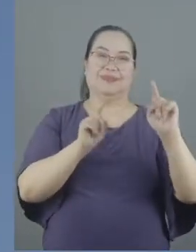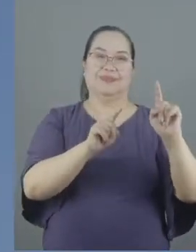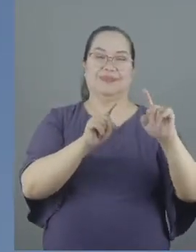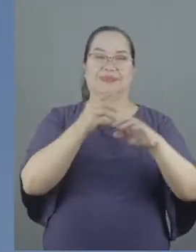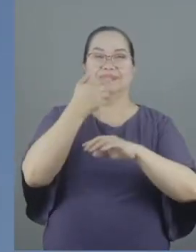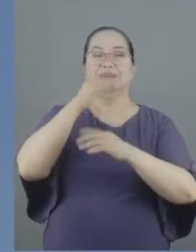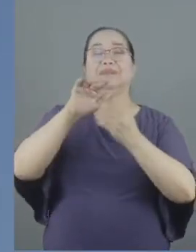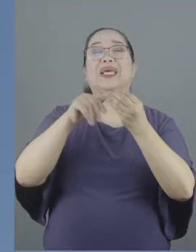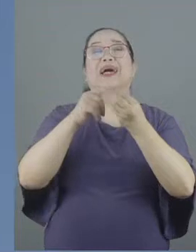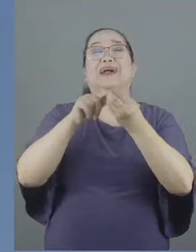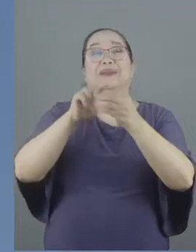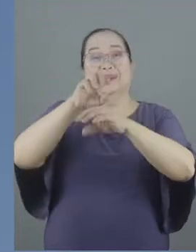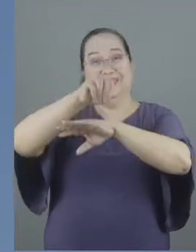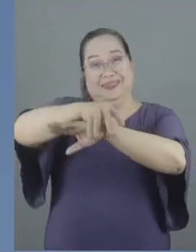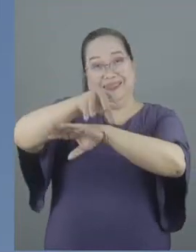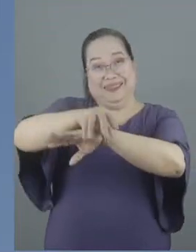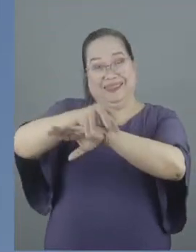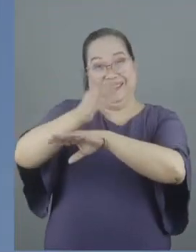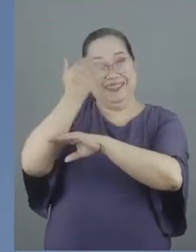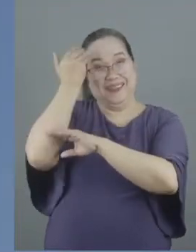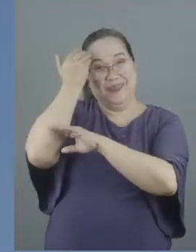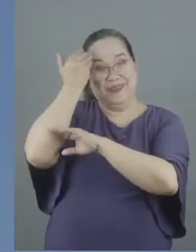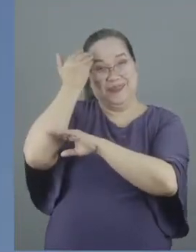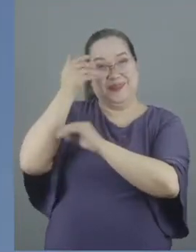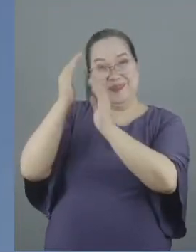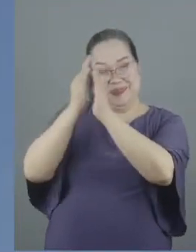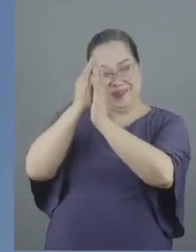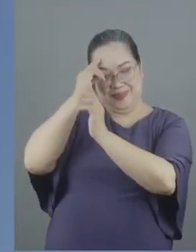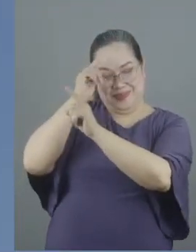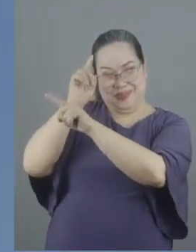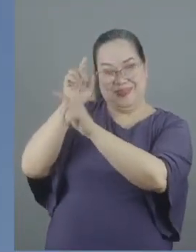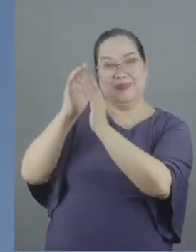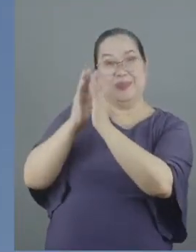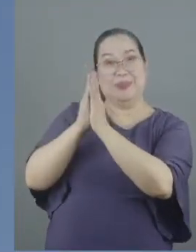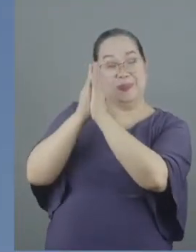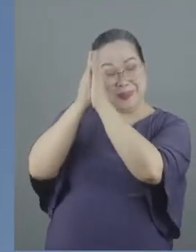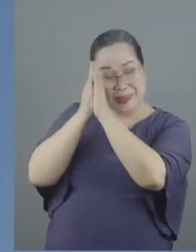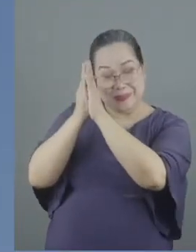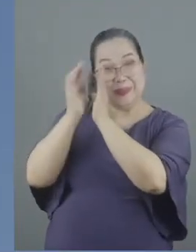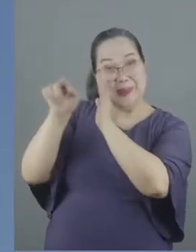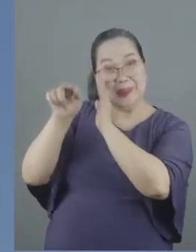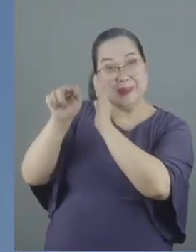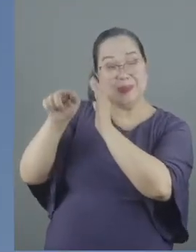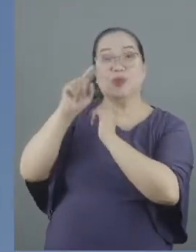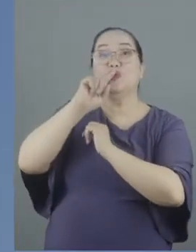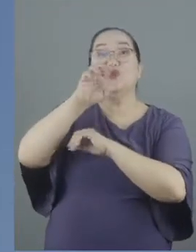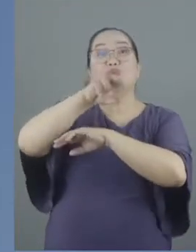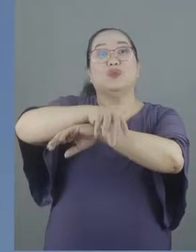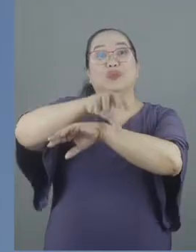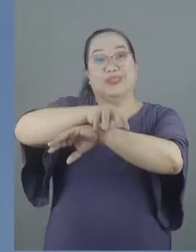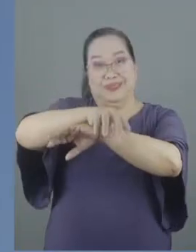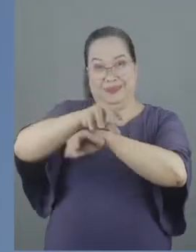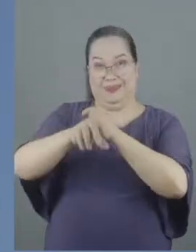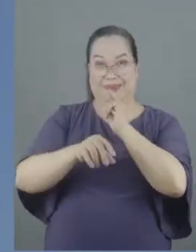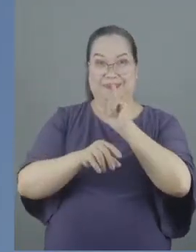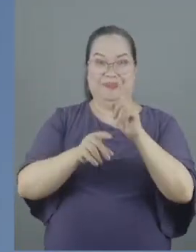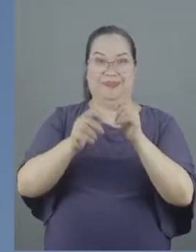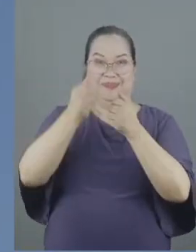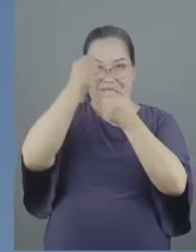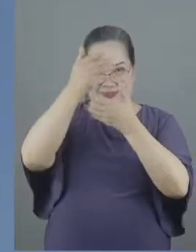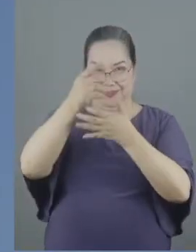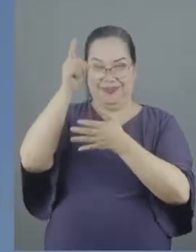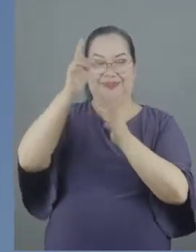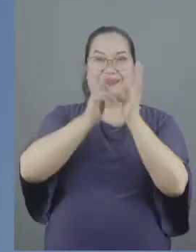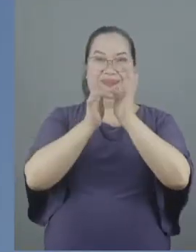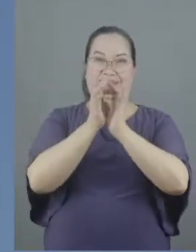under the guise of let's pray for that person. Let's pray just that one. Instead of obeying what the Bible